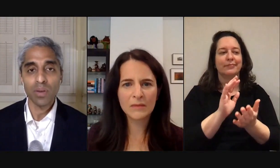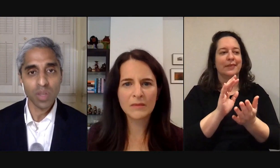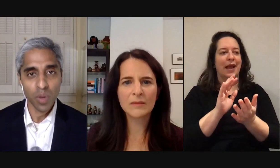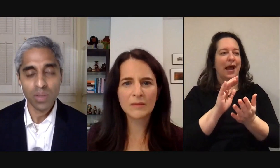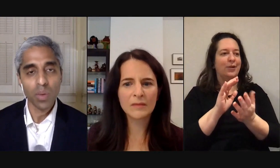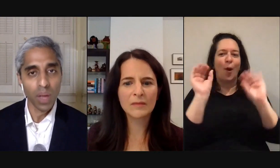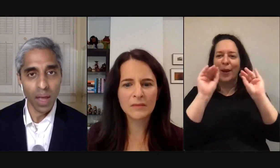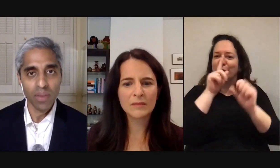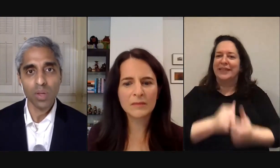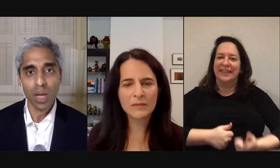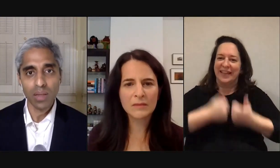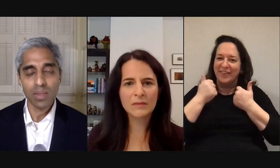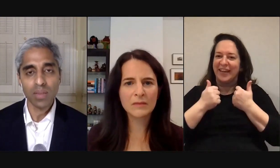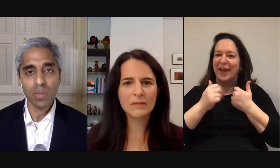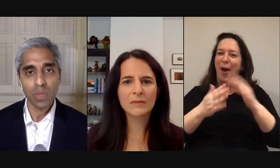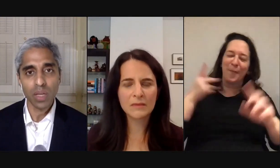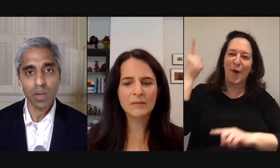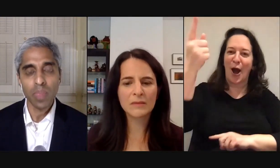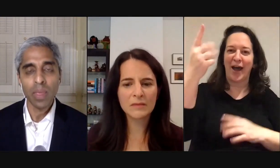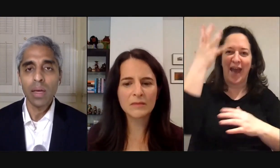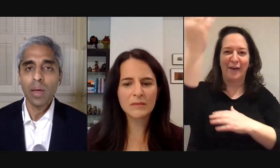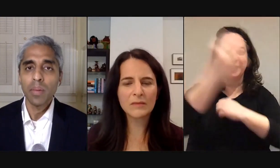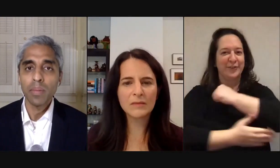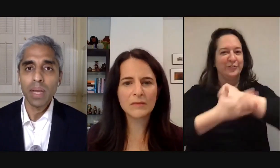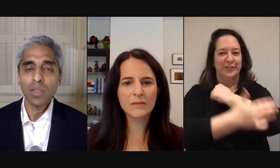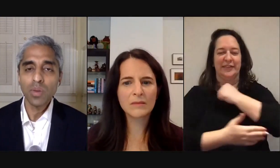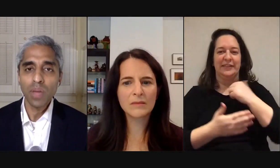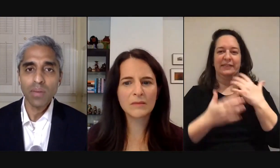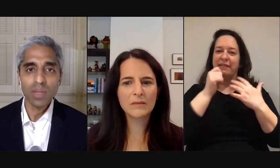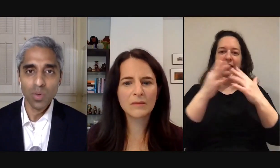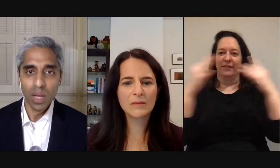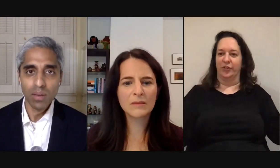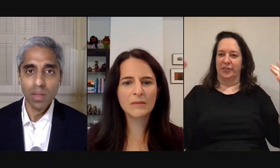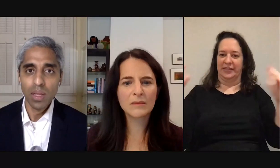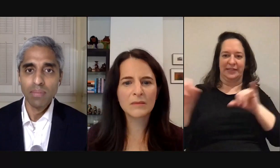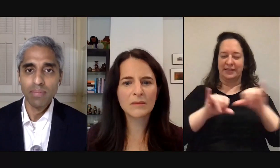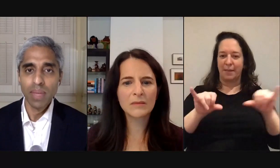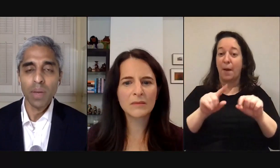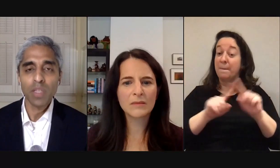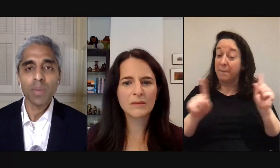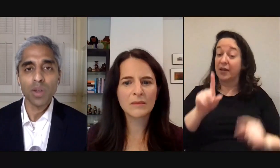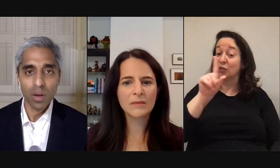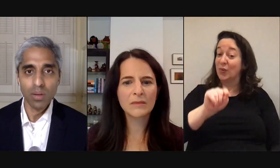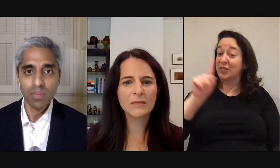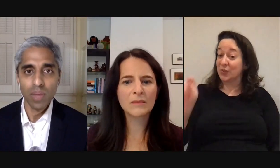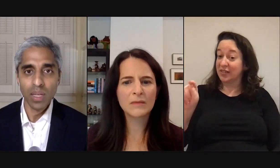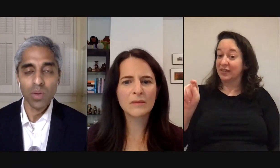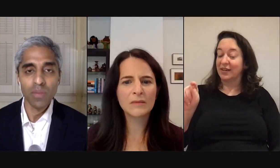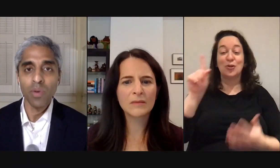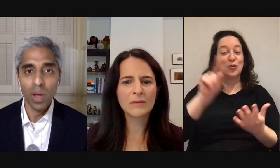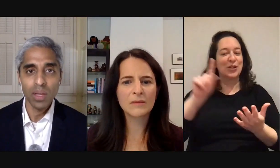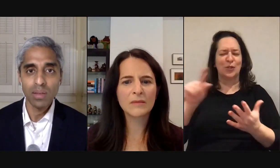having diverse communities the way we have here in the united states in particular but in 2020 it's much much harder